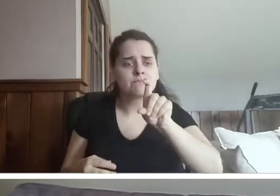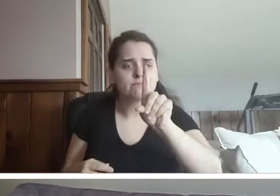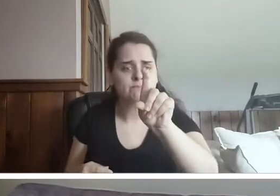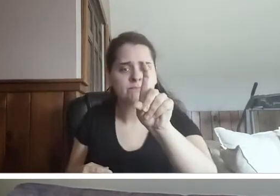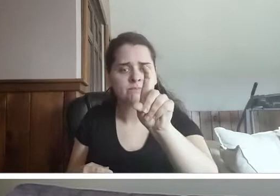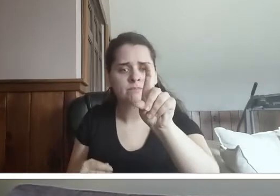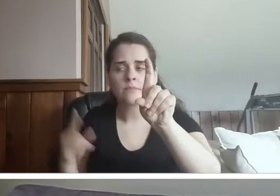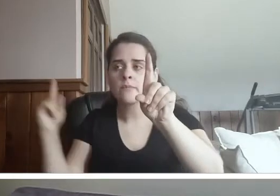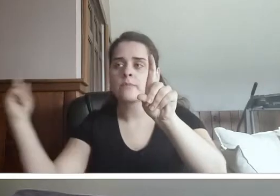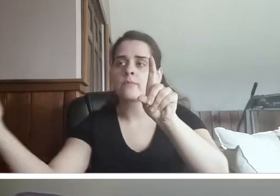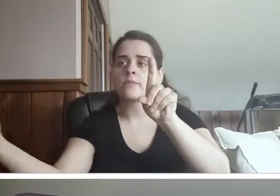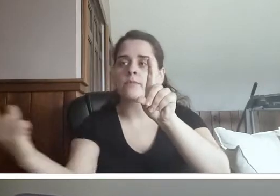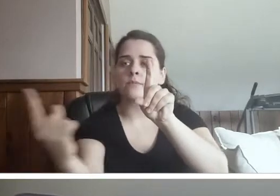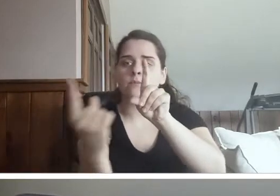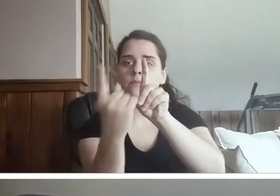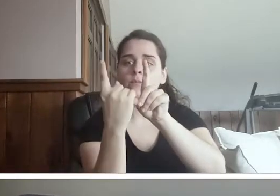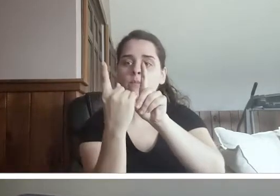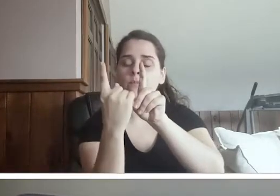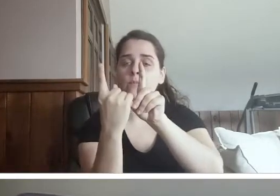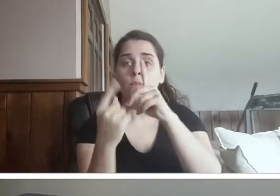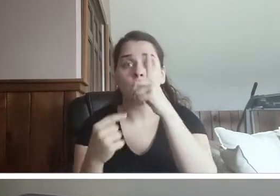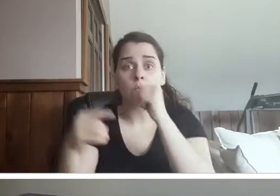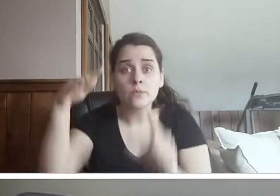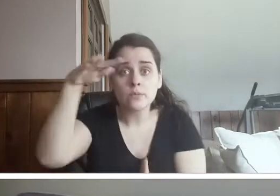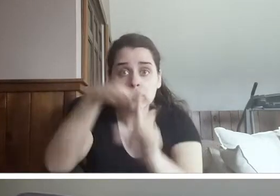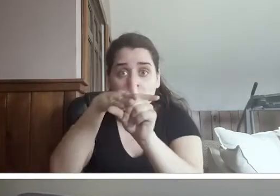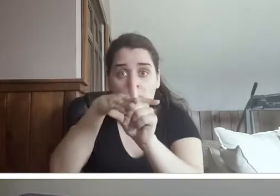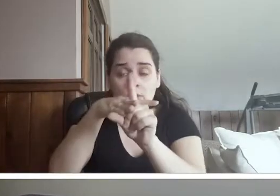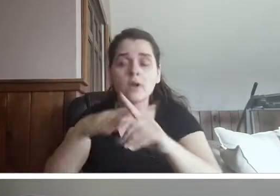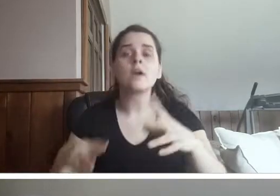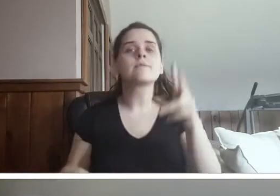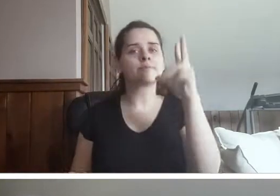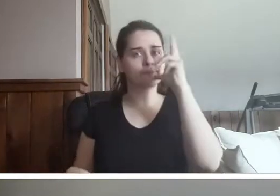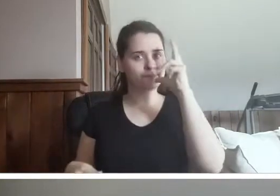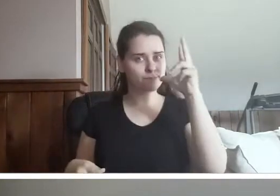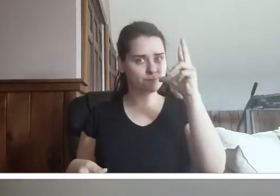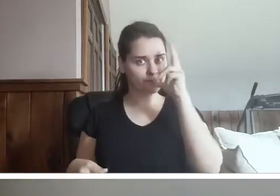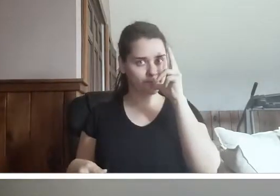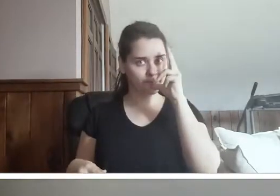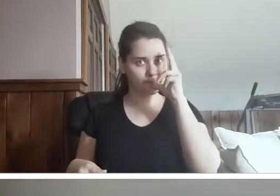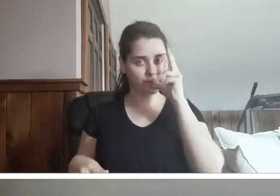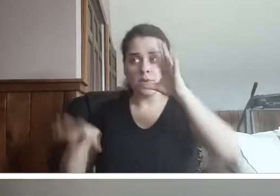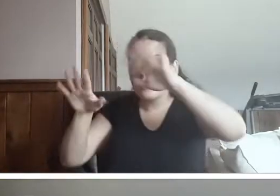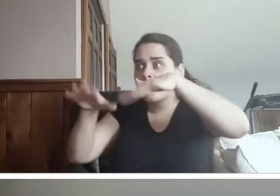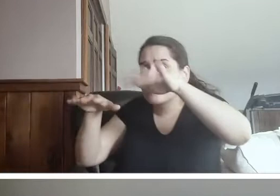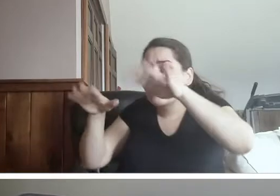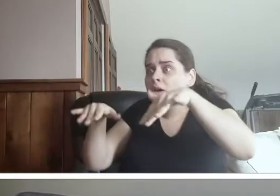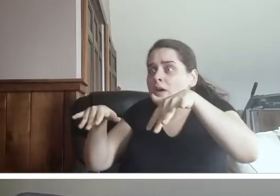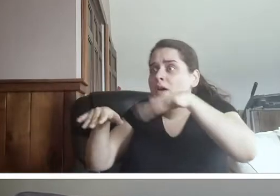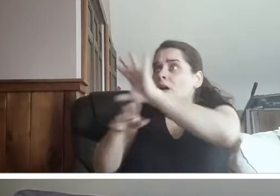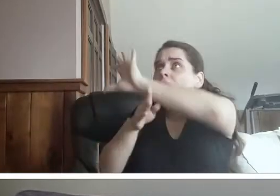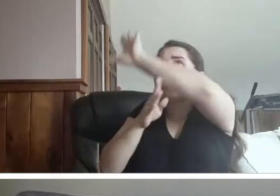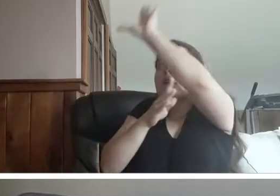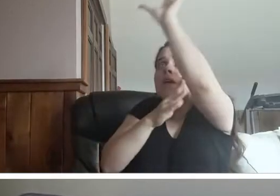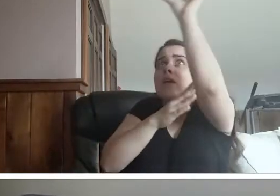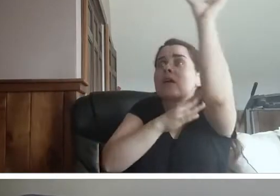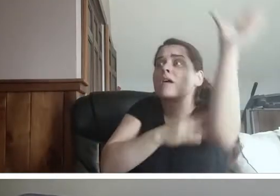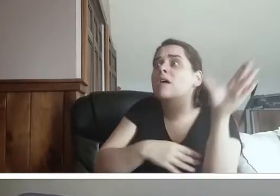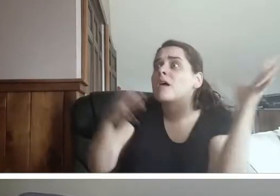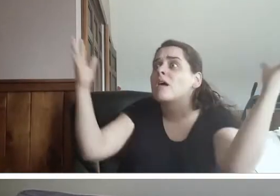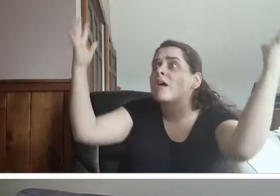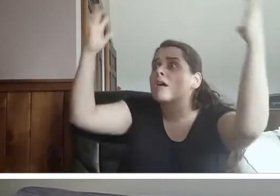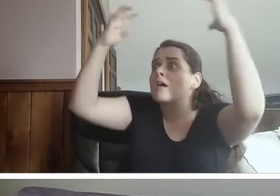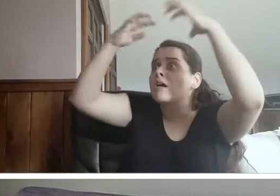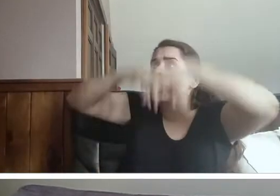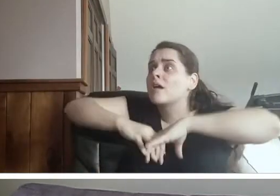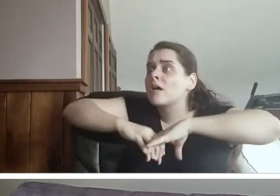Along came Henny Penny. The sky is falling, said Chicken Little. Oh, no, said Henny